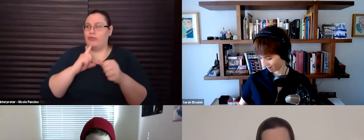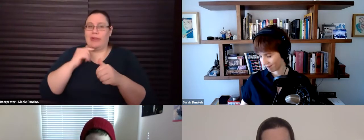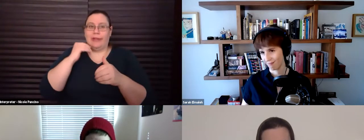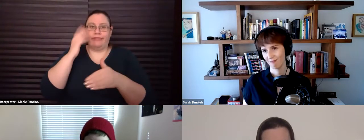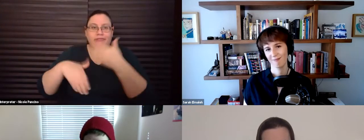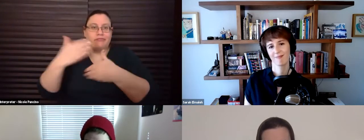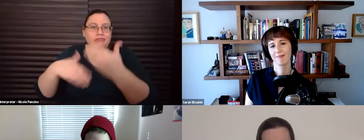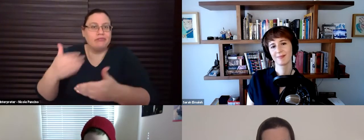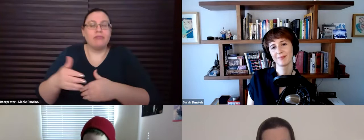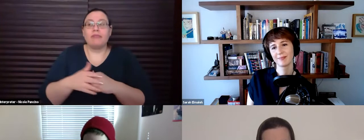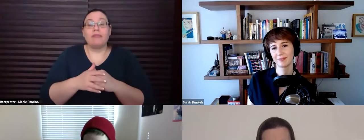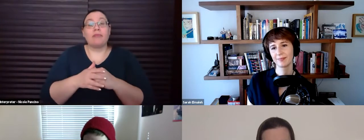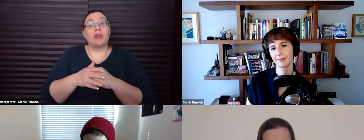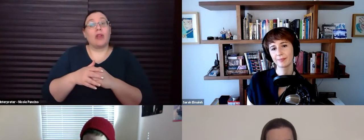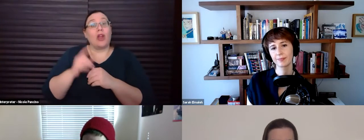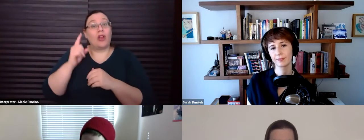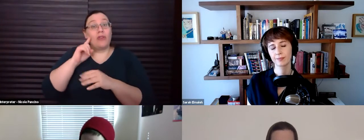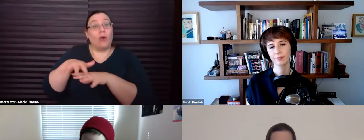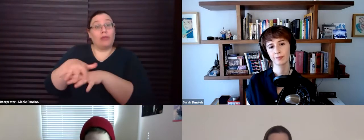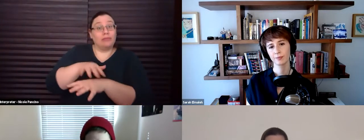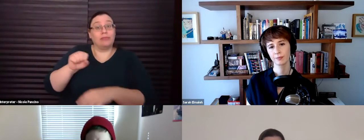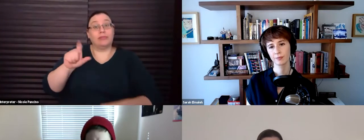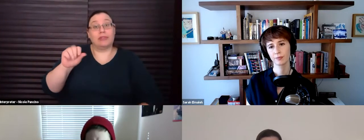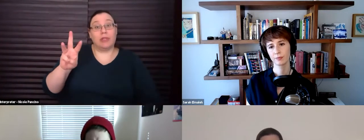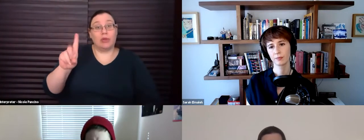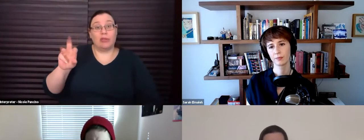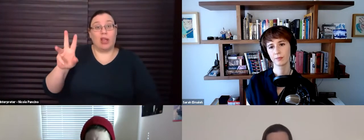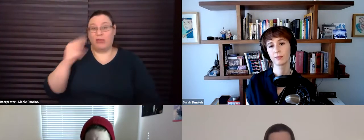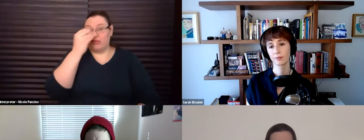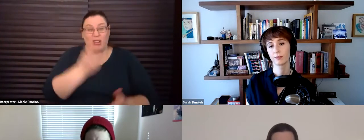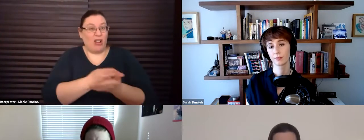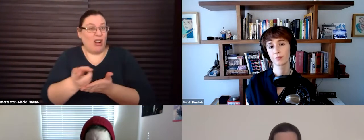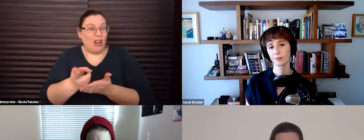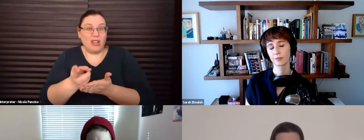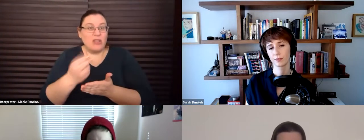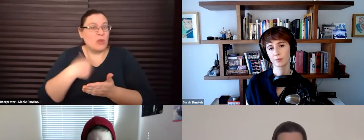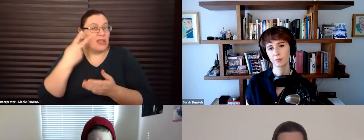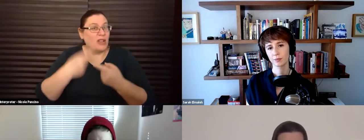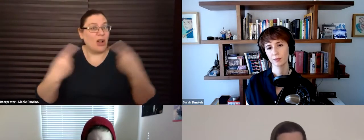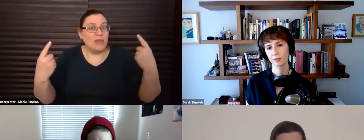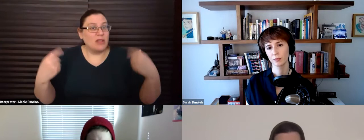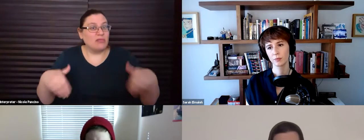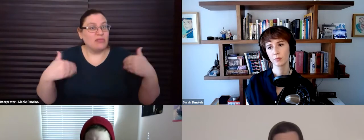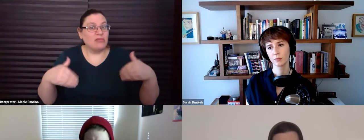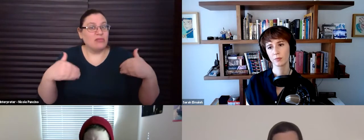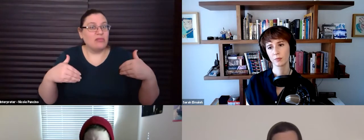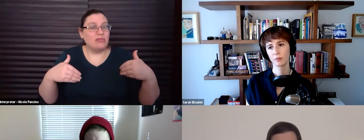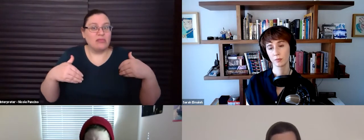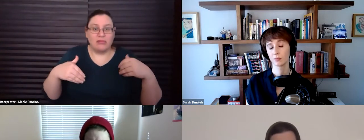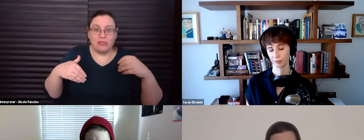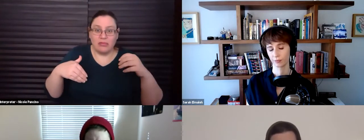Um, and as far as slowdowns, honestly, we've kind of seen the opposite in a lot of ways, uh, since we, uh,